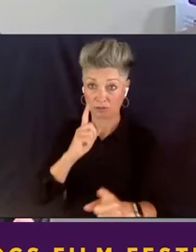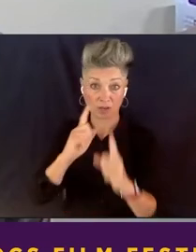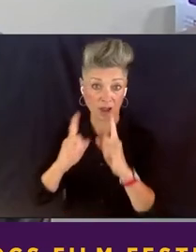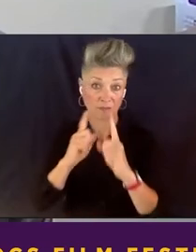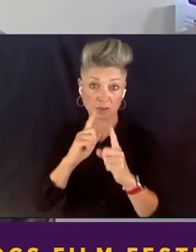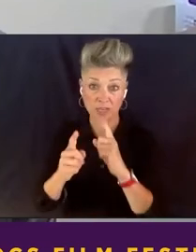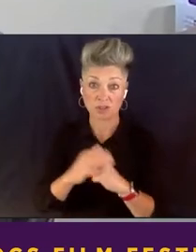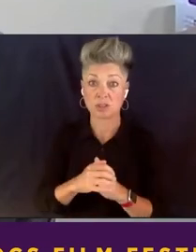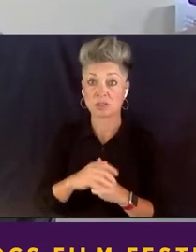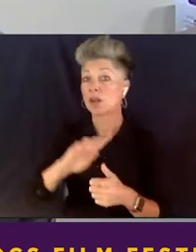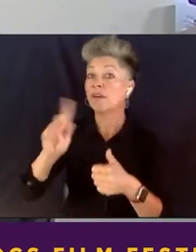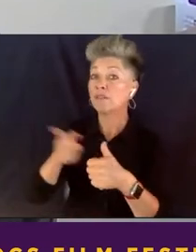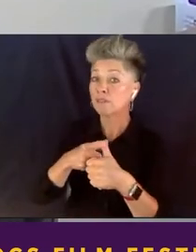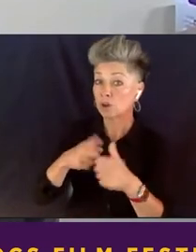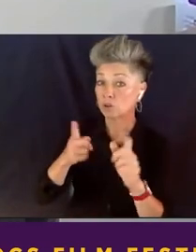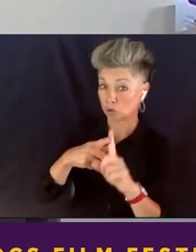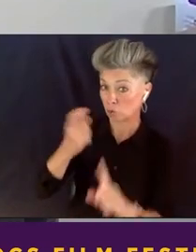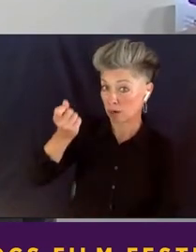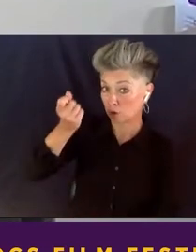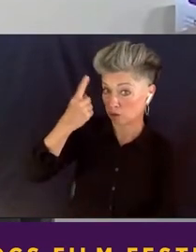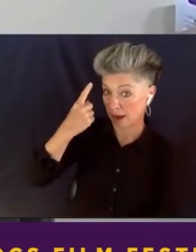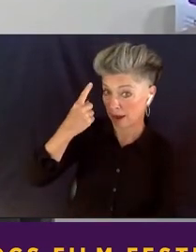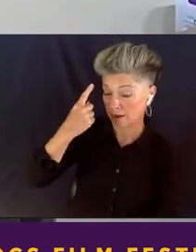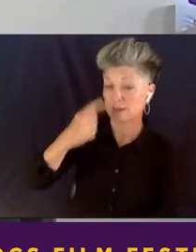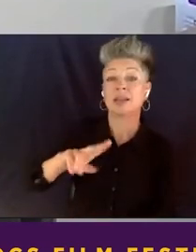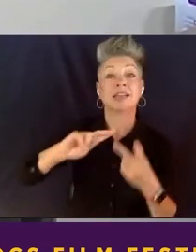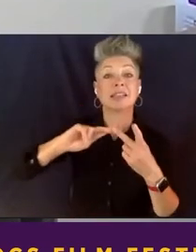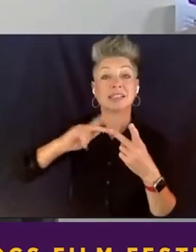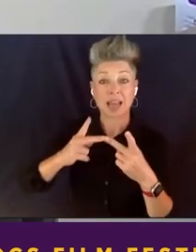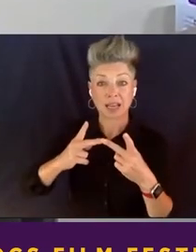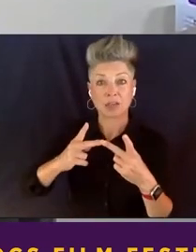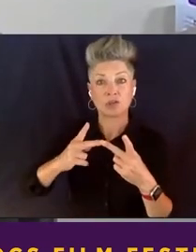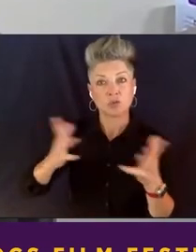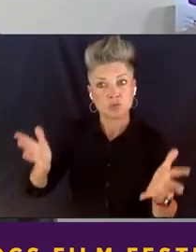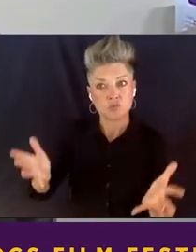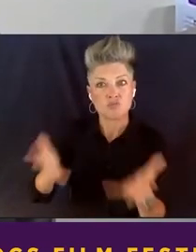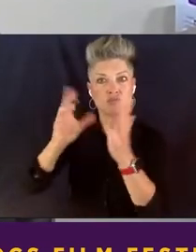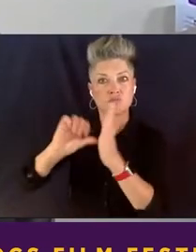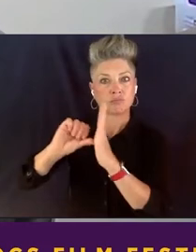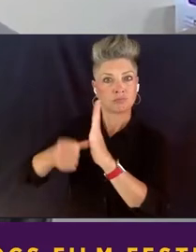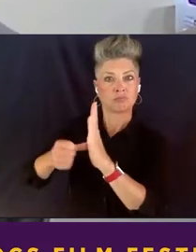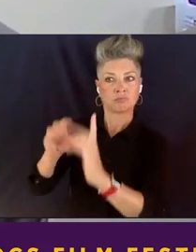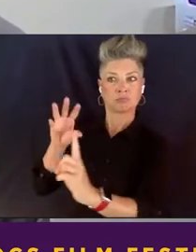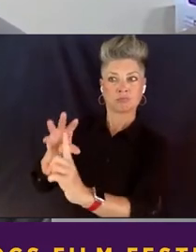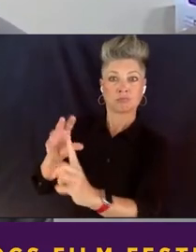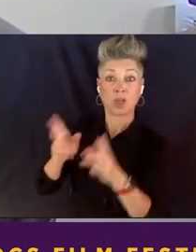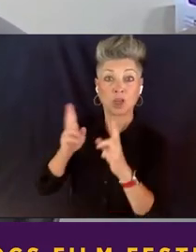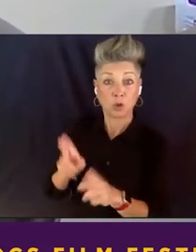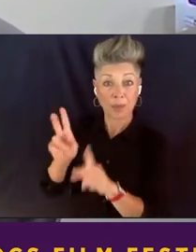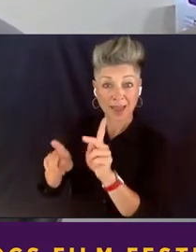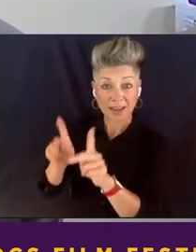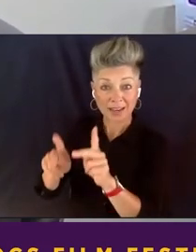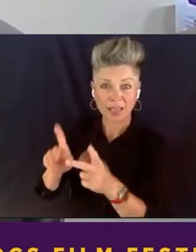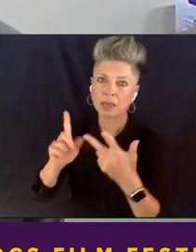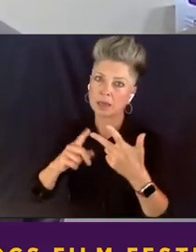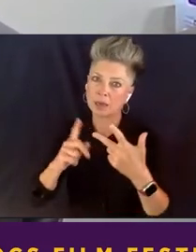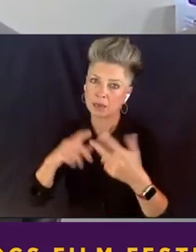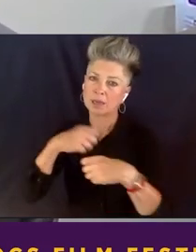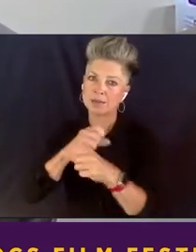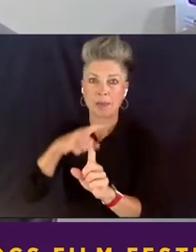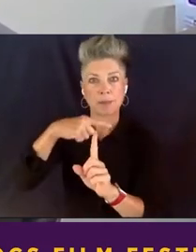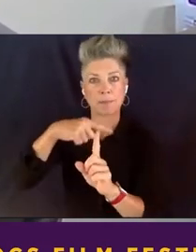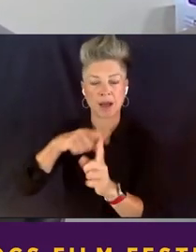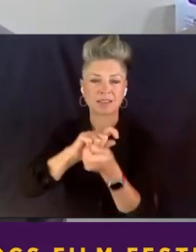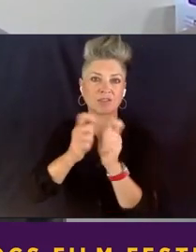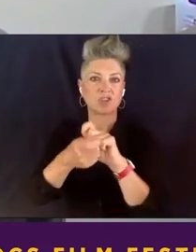understand. Second, to amplify humanity. And third, to make positive change because we've reached a place of consensus.